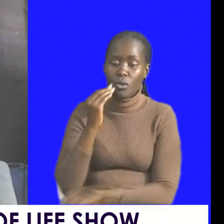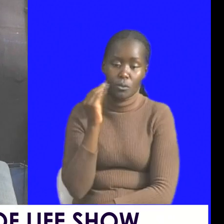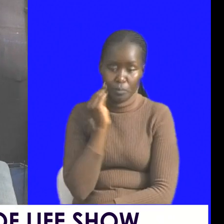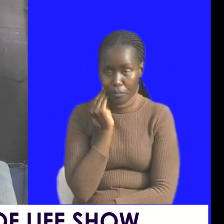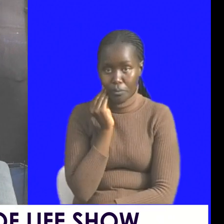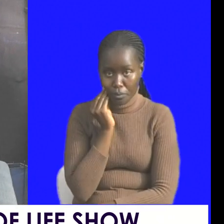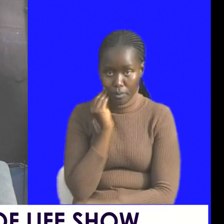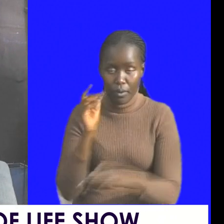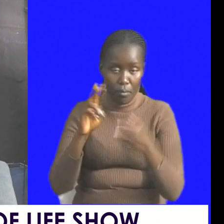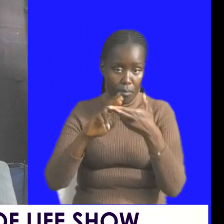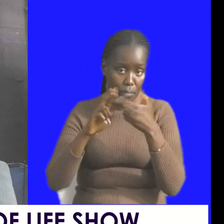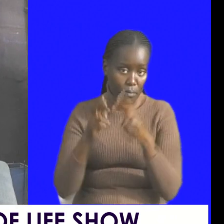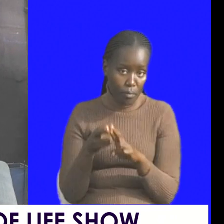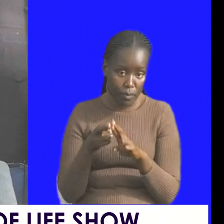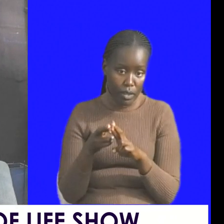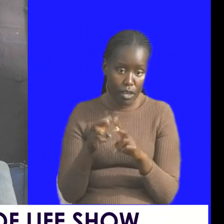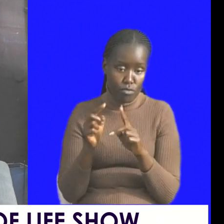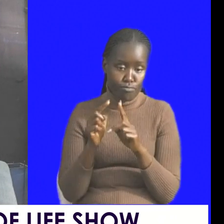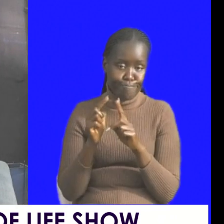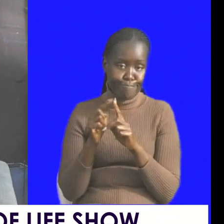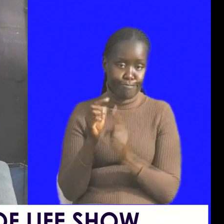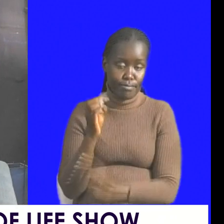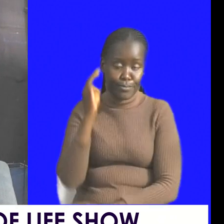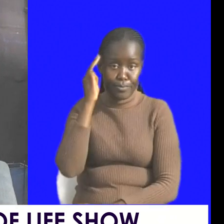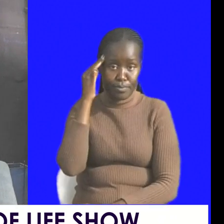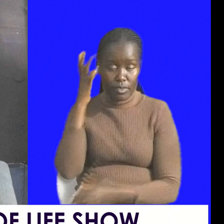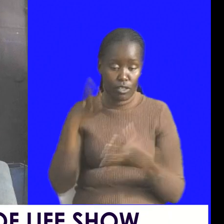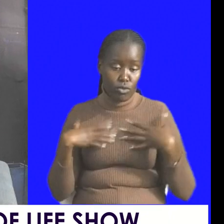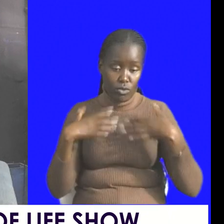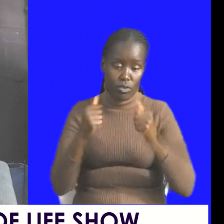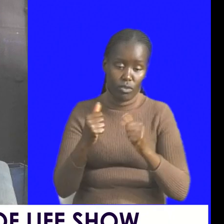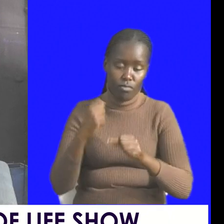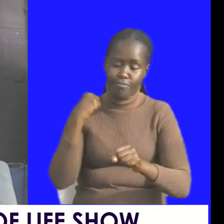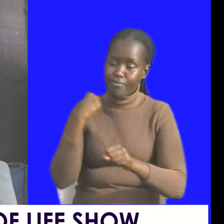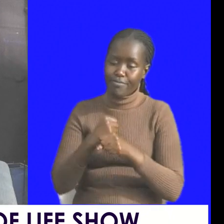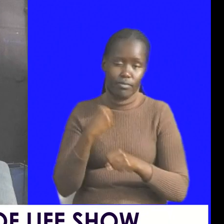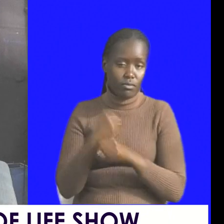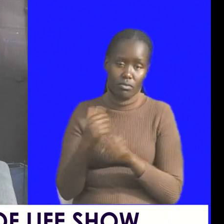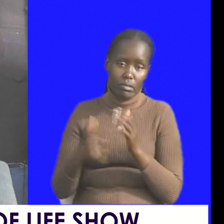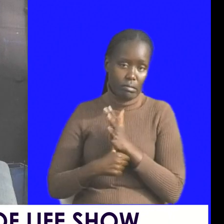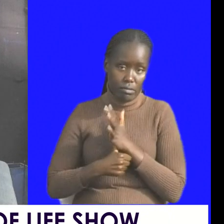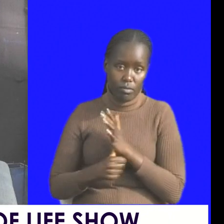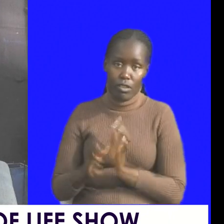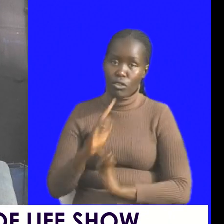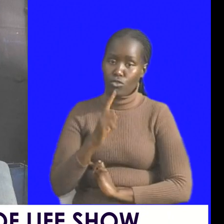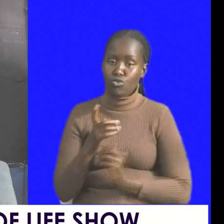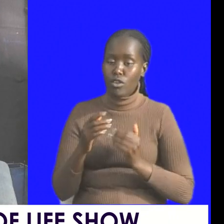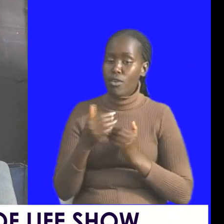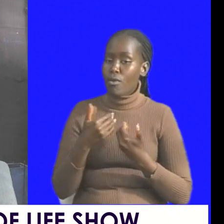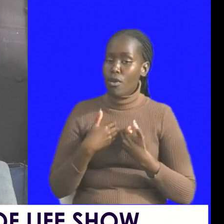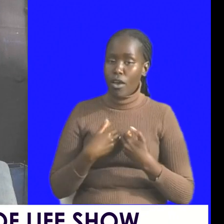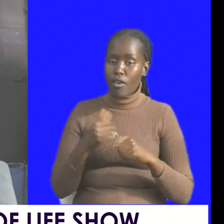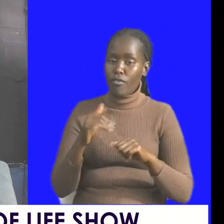are related to mental health work hard to ensure that you have a stable home